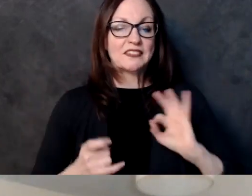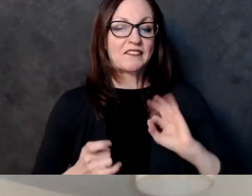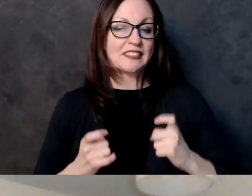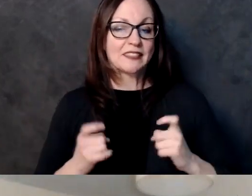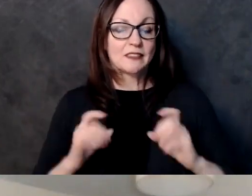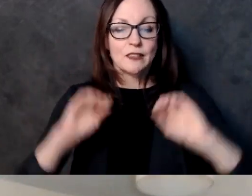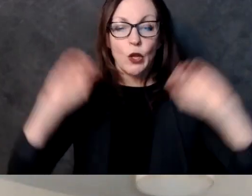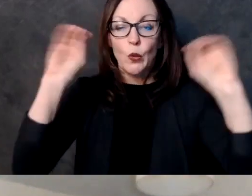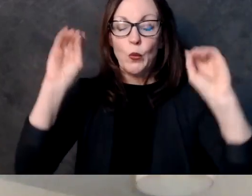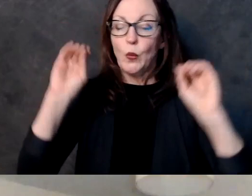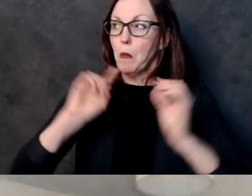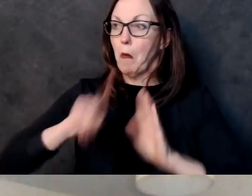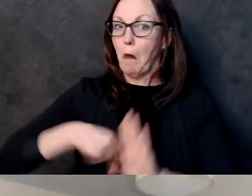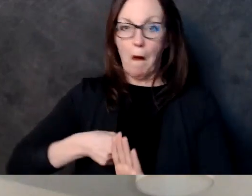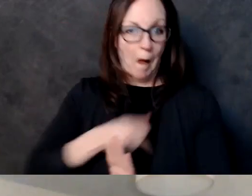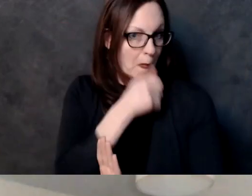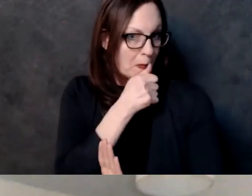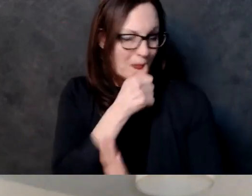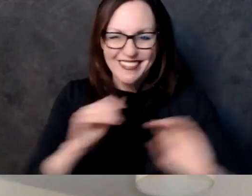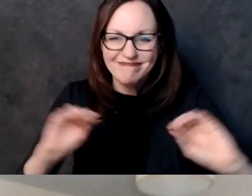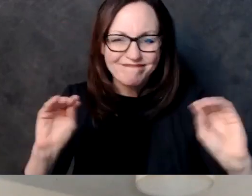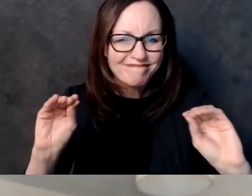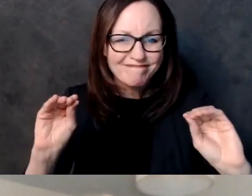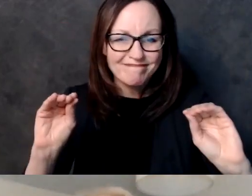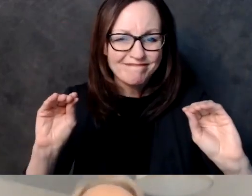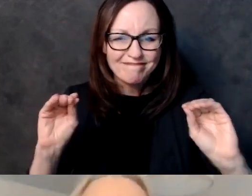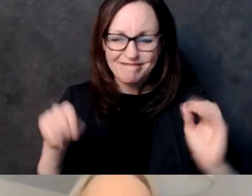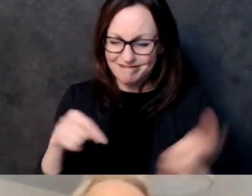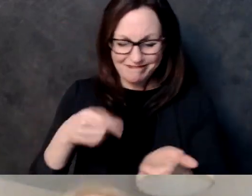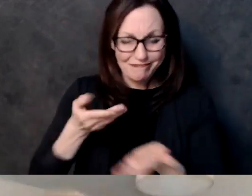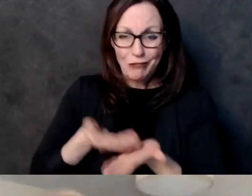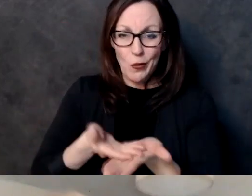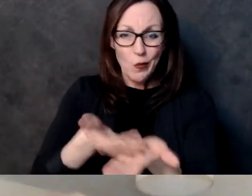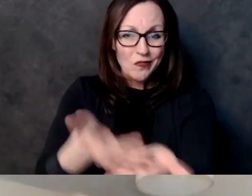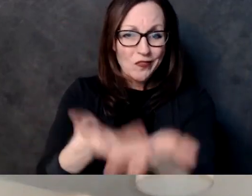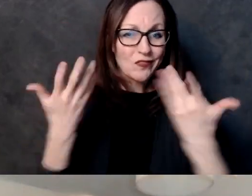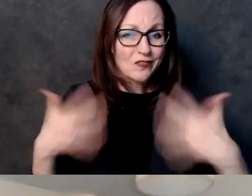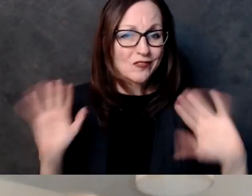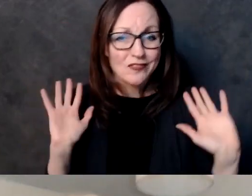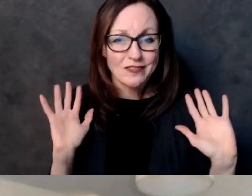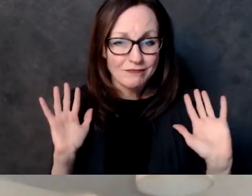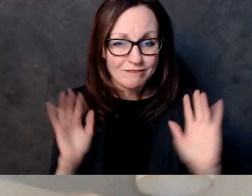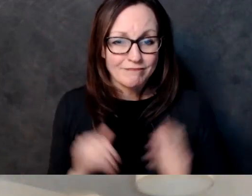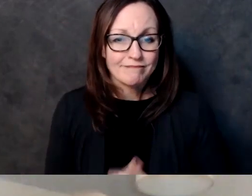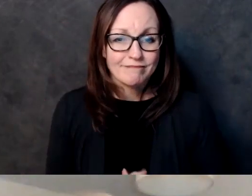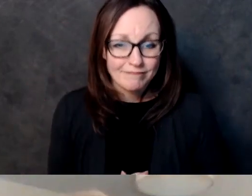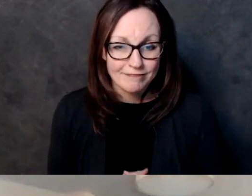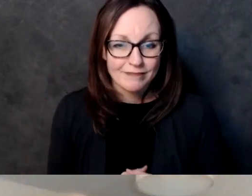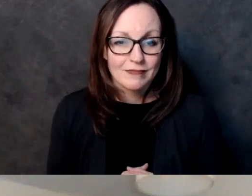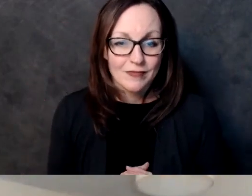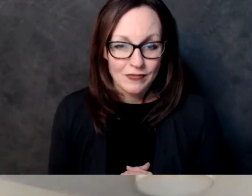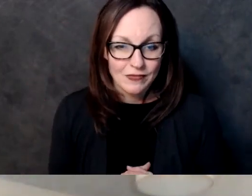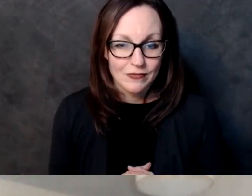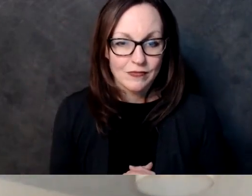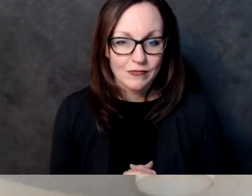gerrymandered maps i got it sorry for the election part once because i do want to add something to yeah go ahead thank you